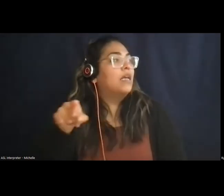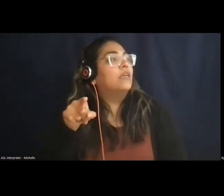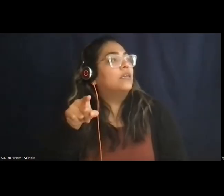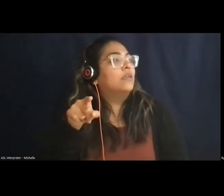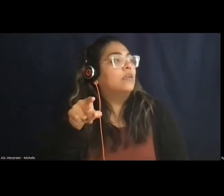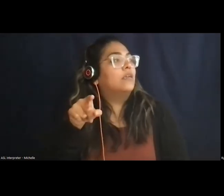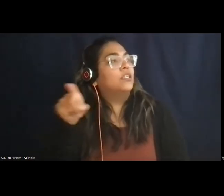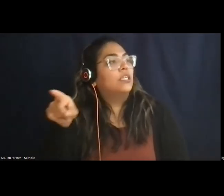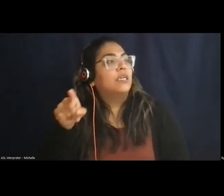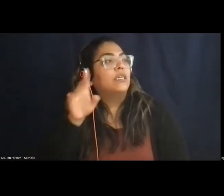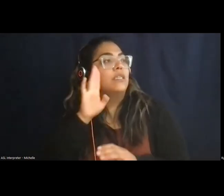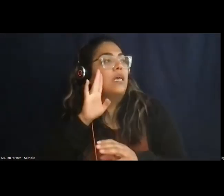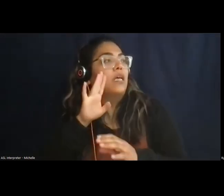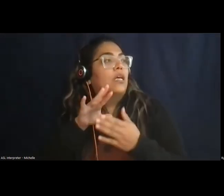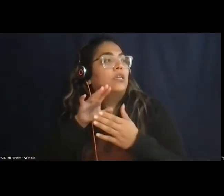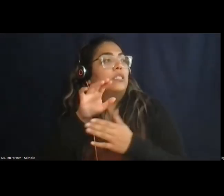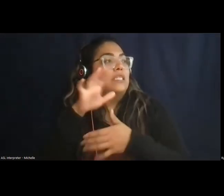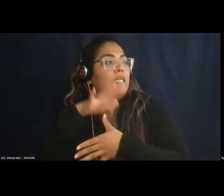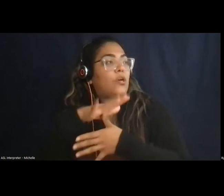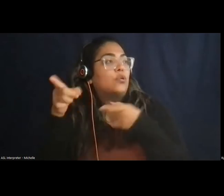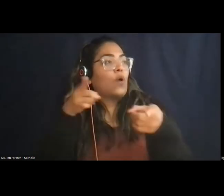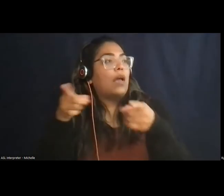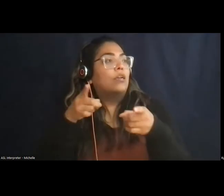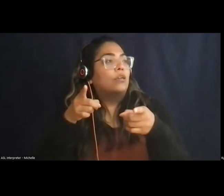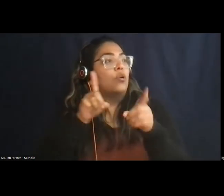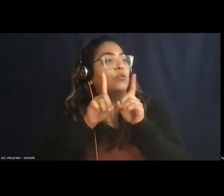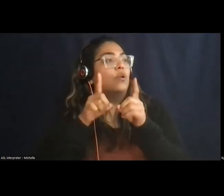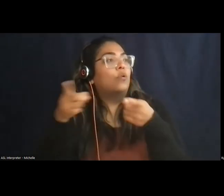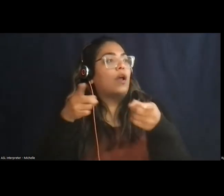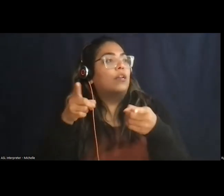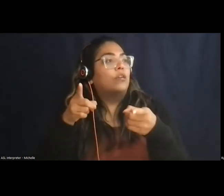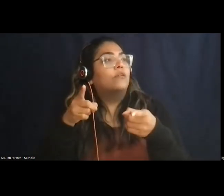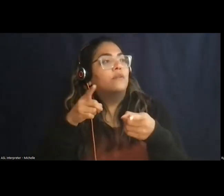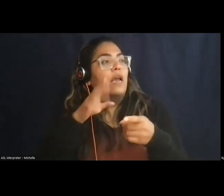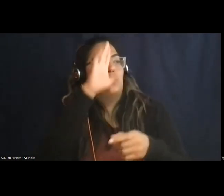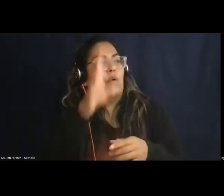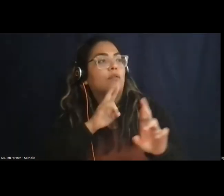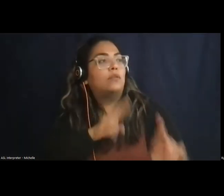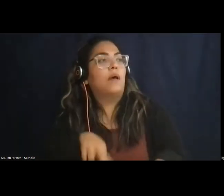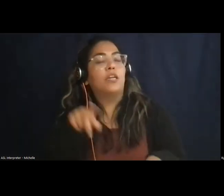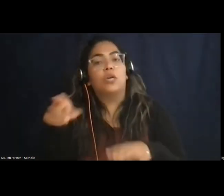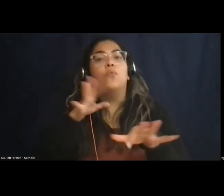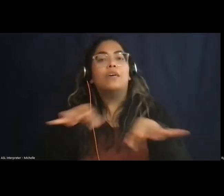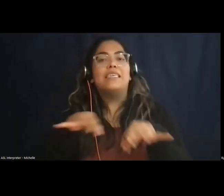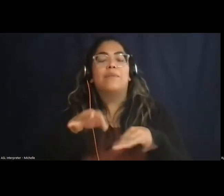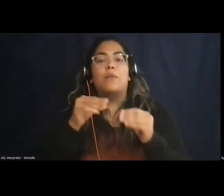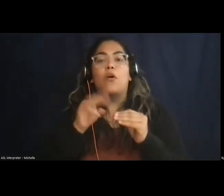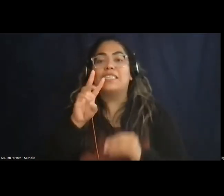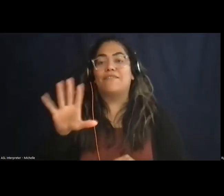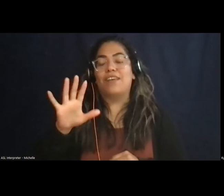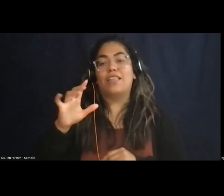at Student Conservation Association, who will now who will explain more about SEA's 65th anniversary partnership